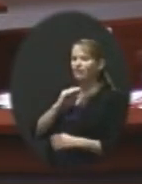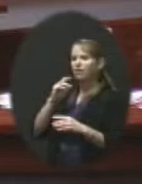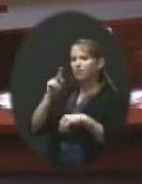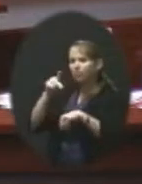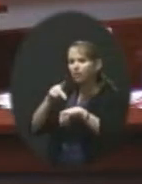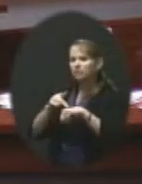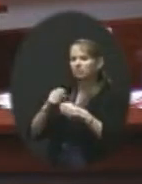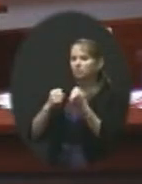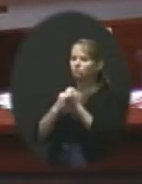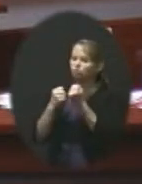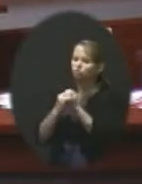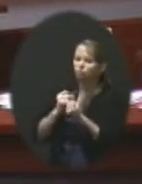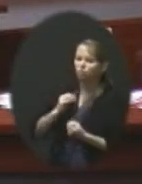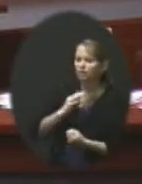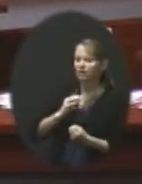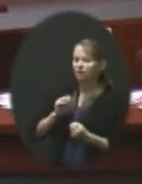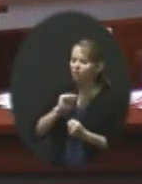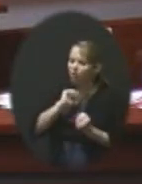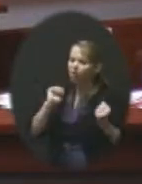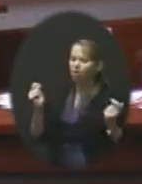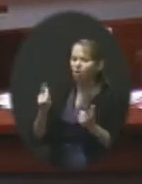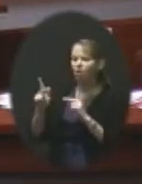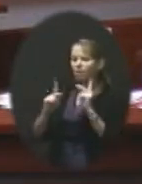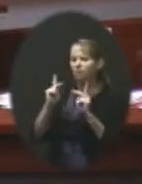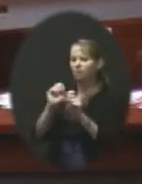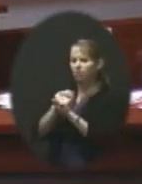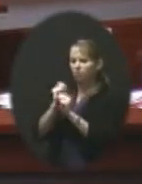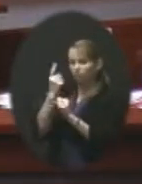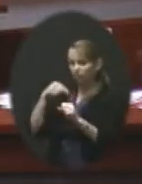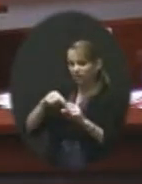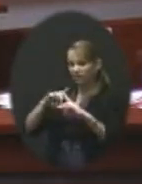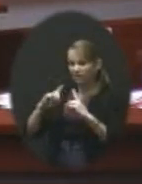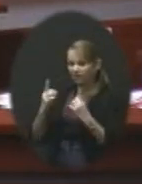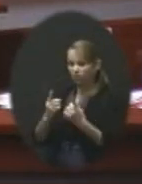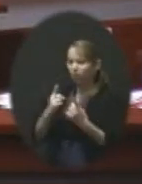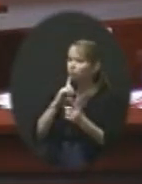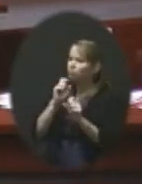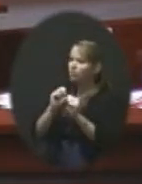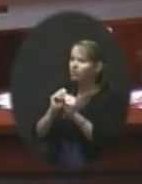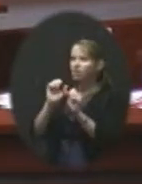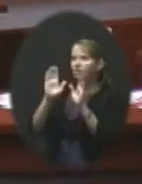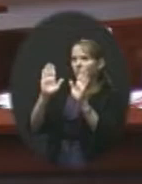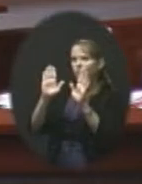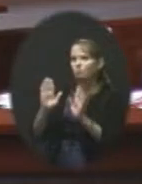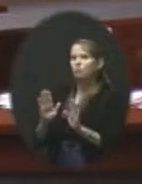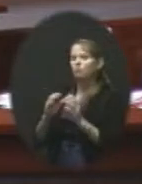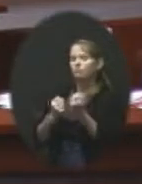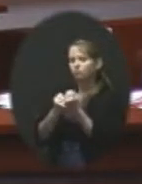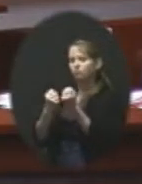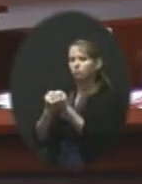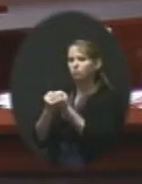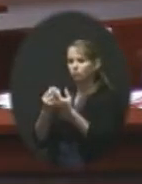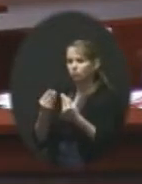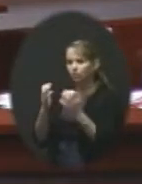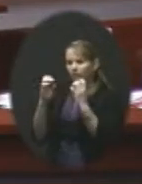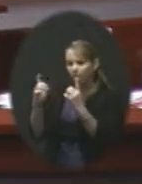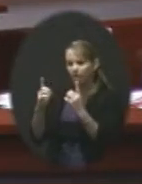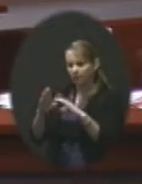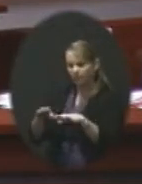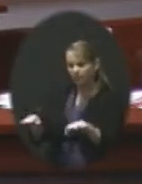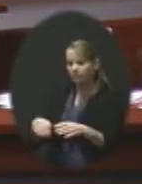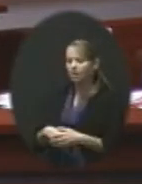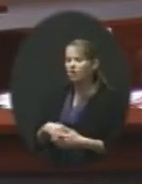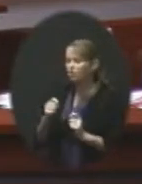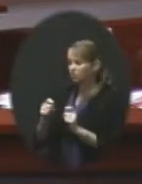everybody that works in this district. We really have tremendous support to educate our kids. Quick little story that I saw tonight.